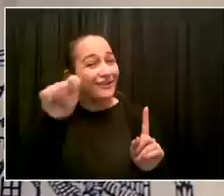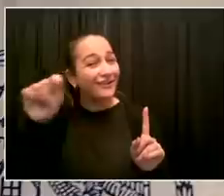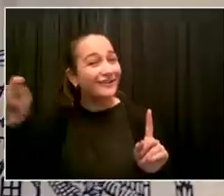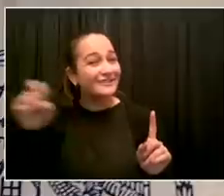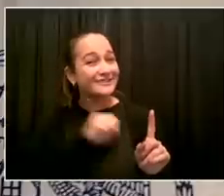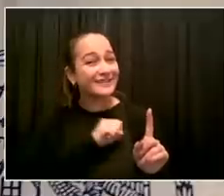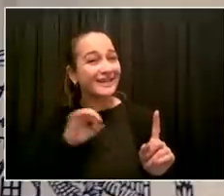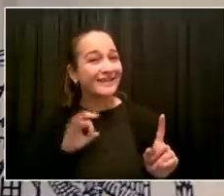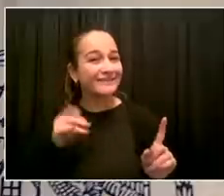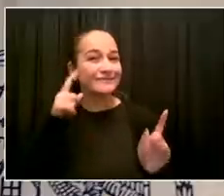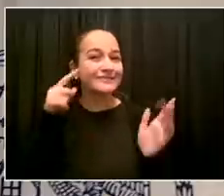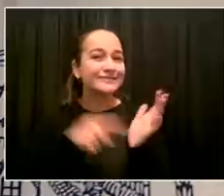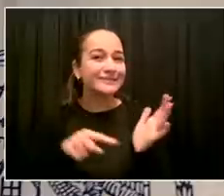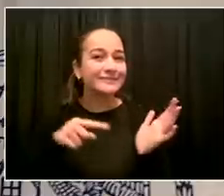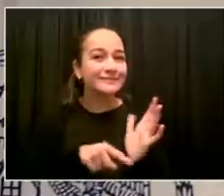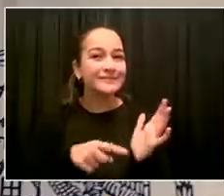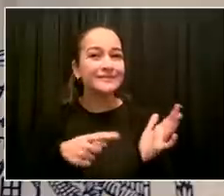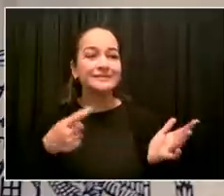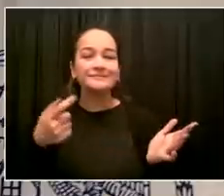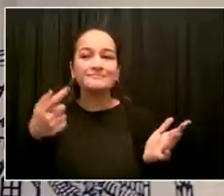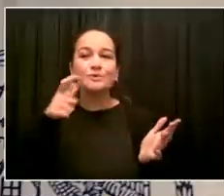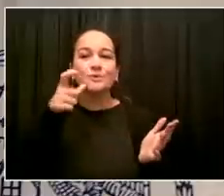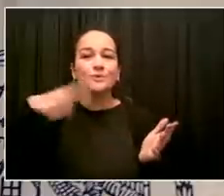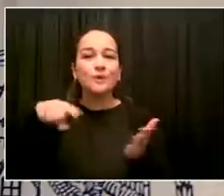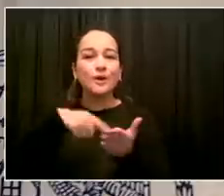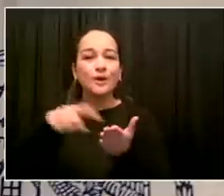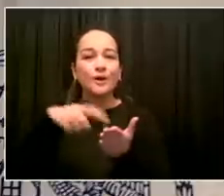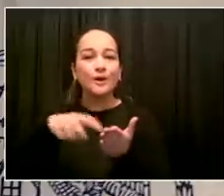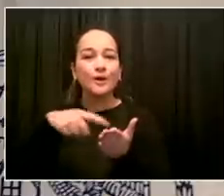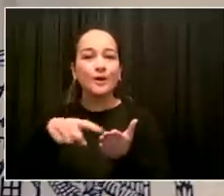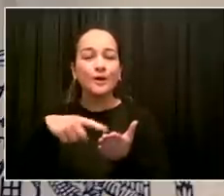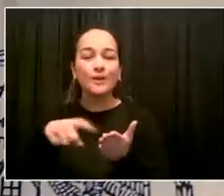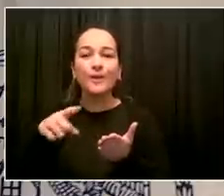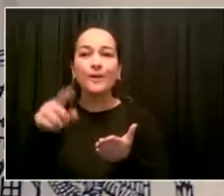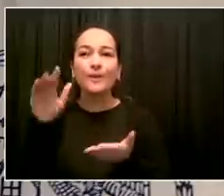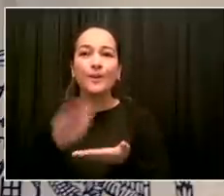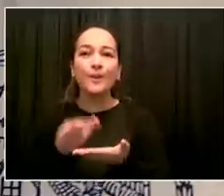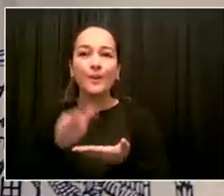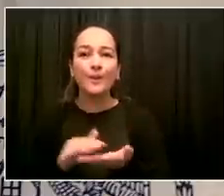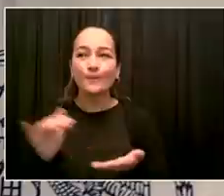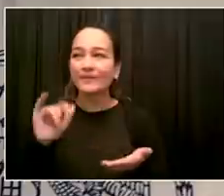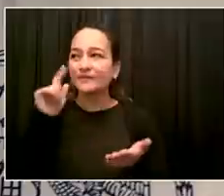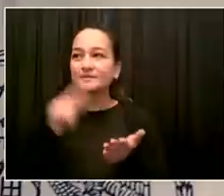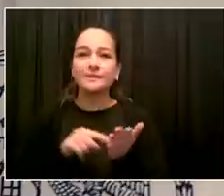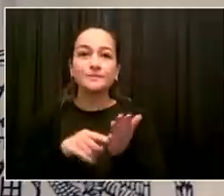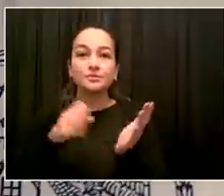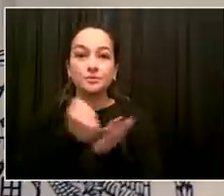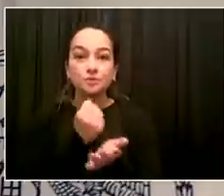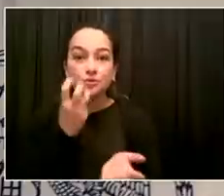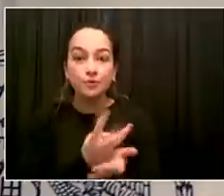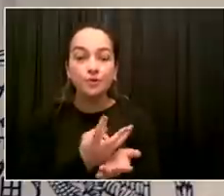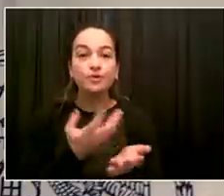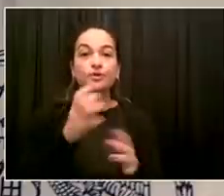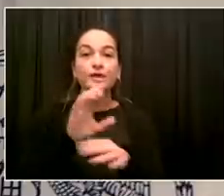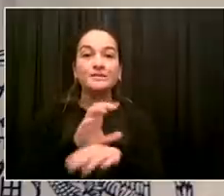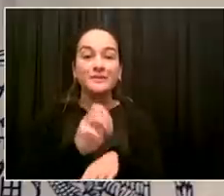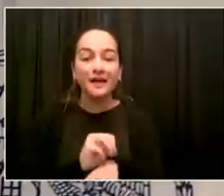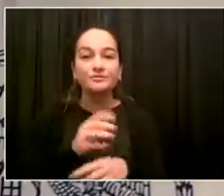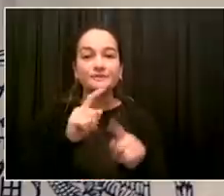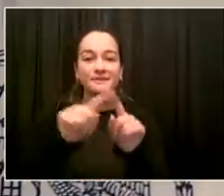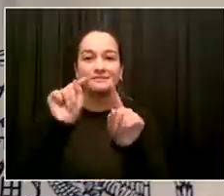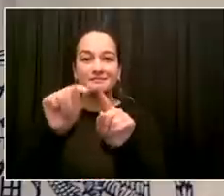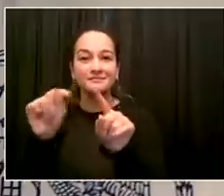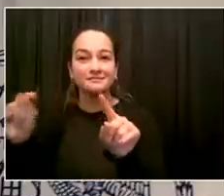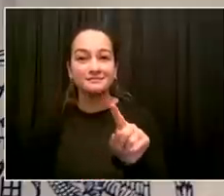today if they're not vaccinated? And let me just offer, before turning to Dr. Katz, Emma, one, again, this